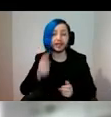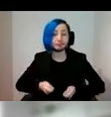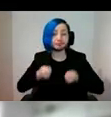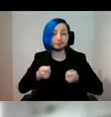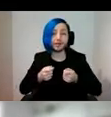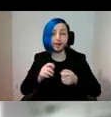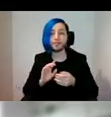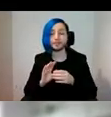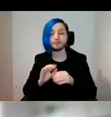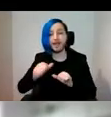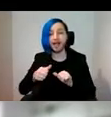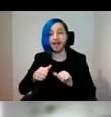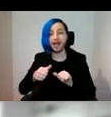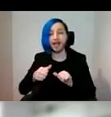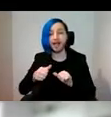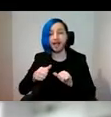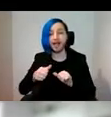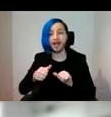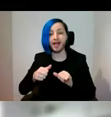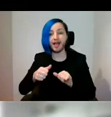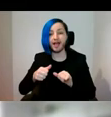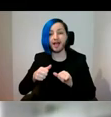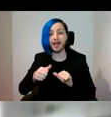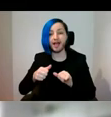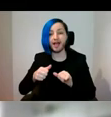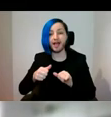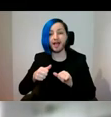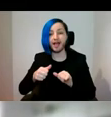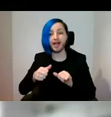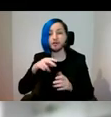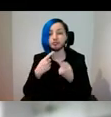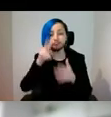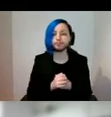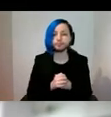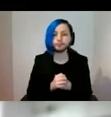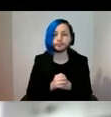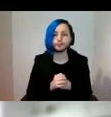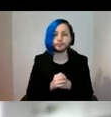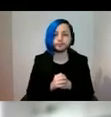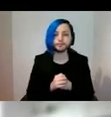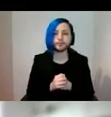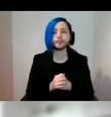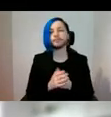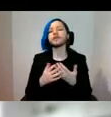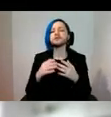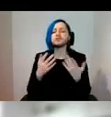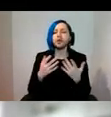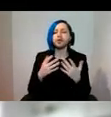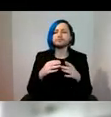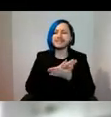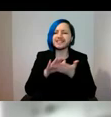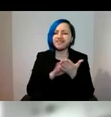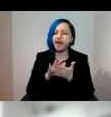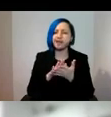from the report and my reflections. One, digital objects are redefining objecthood. Gone is the